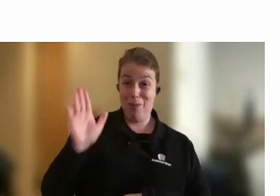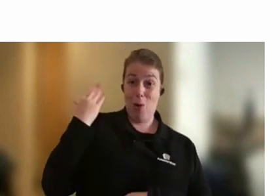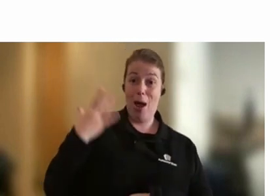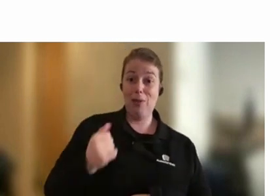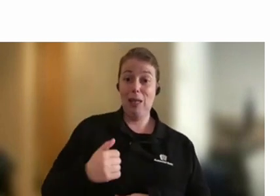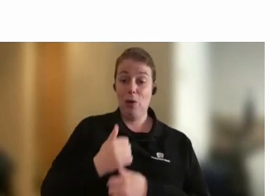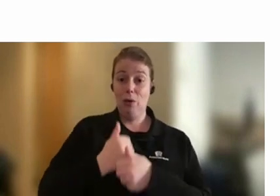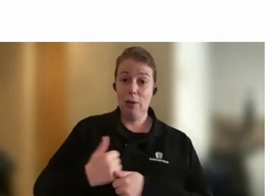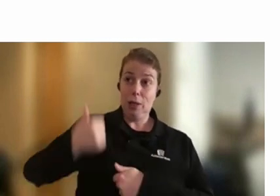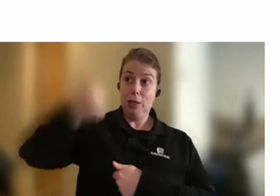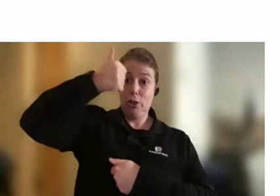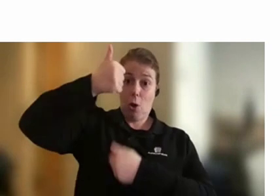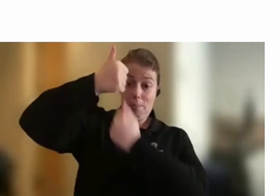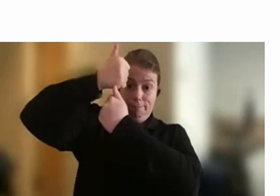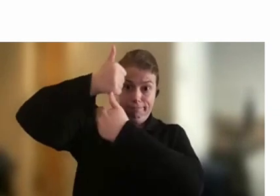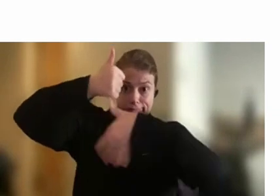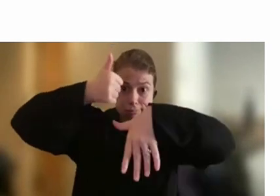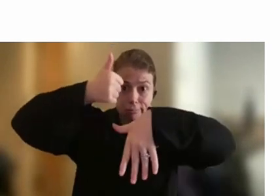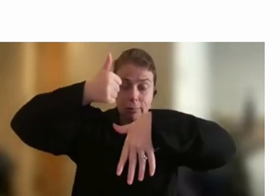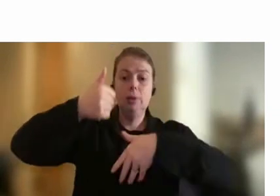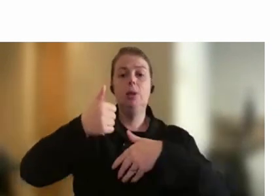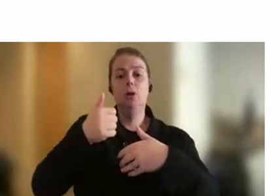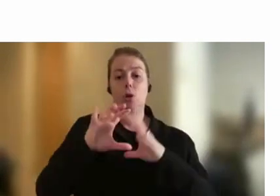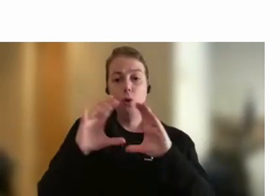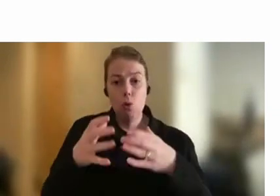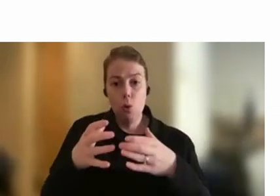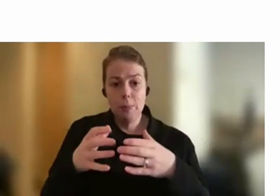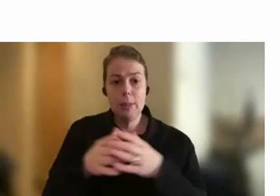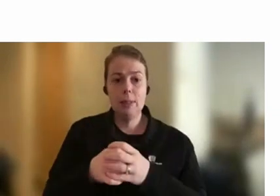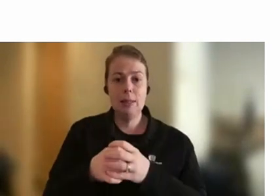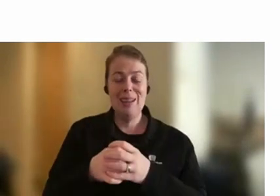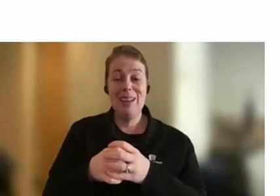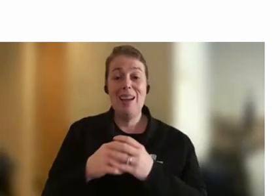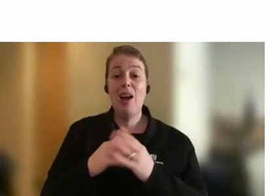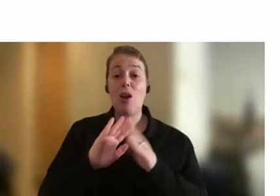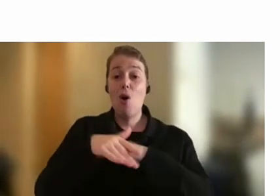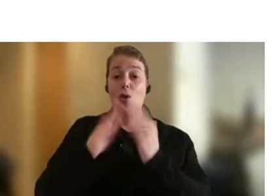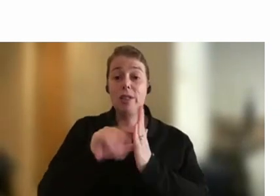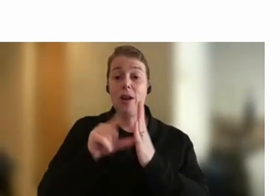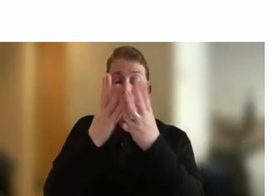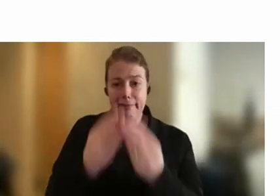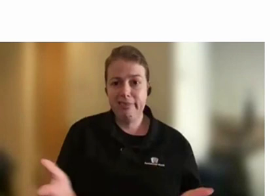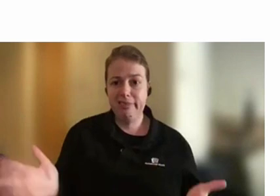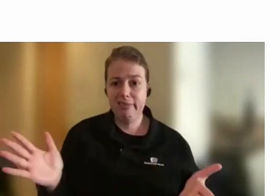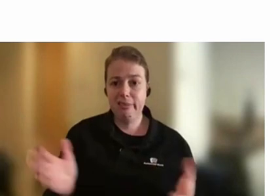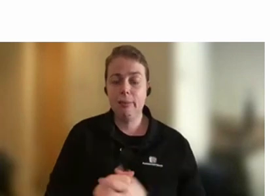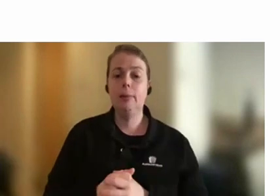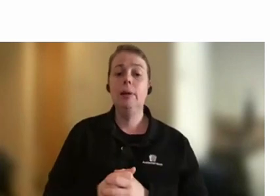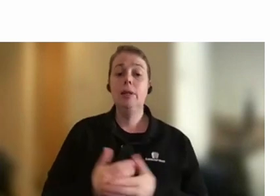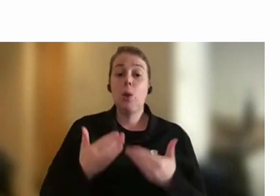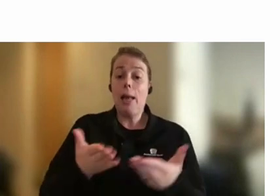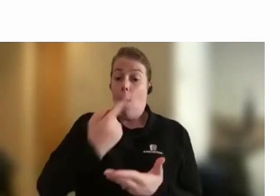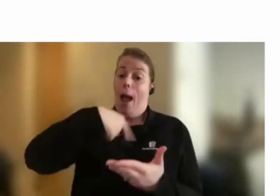groups that kind of, you know, do wither out after a while. So I think allowing our people to really